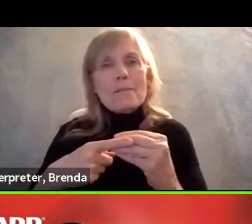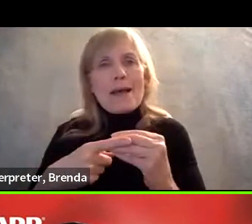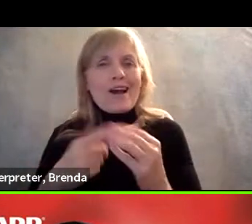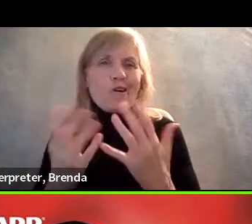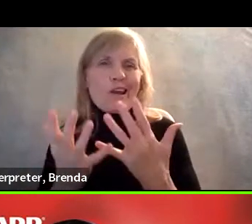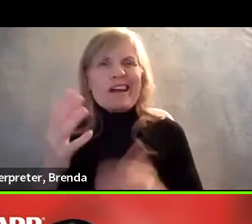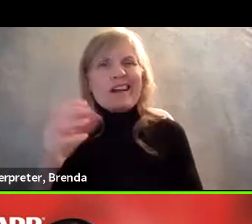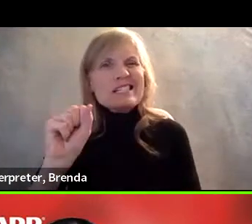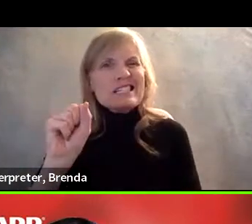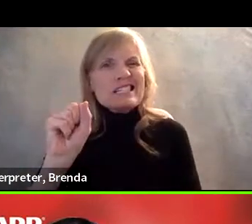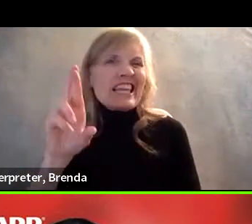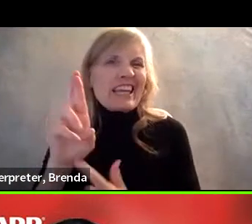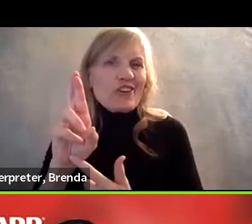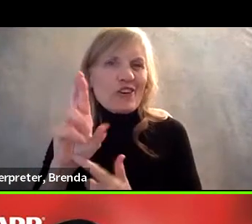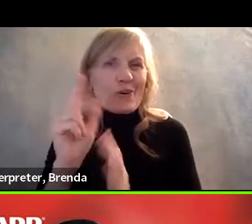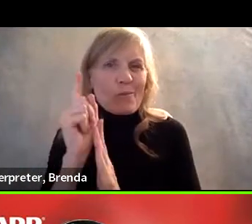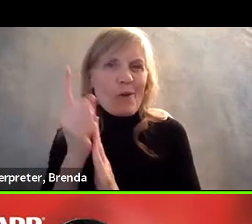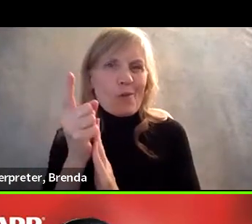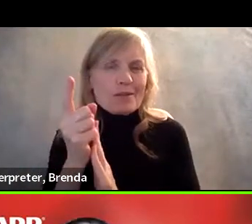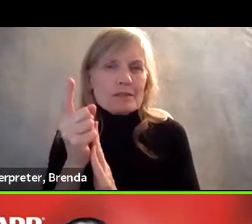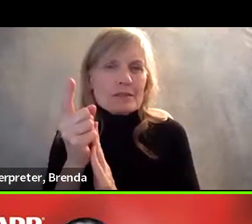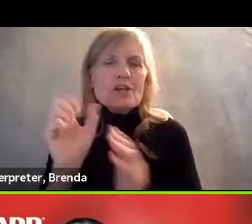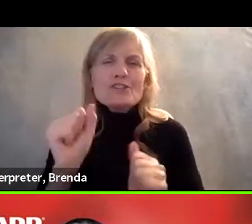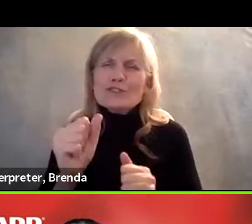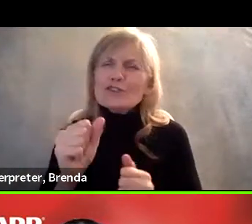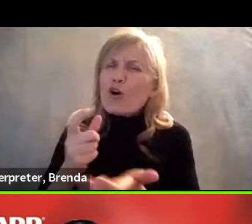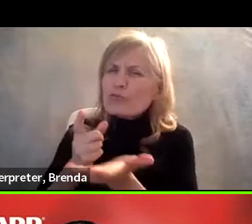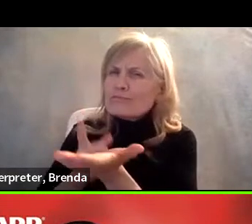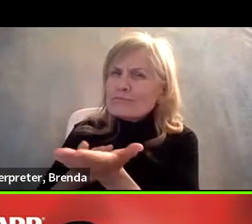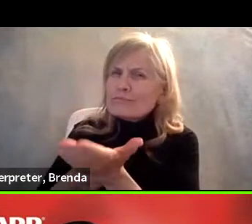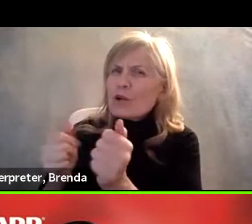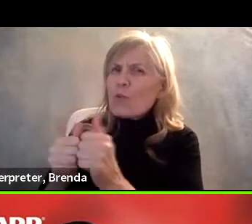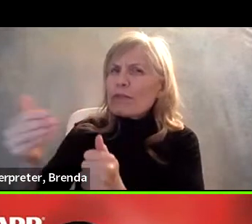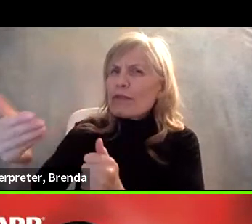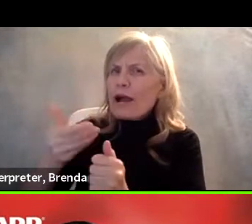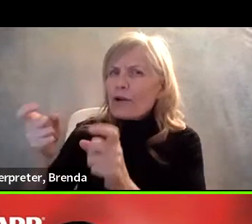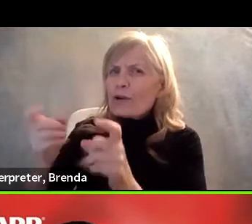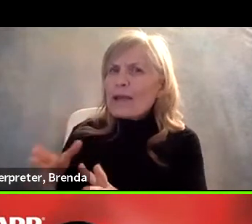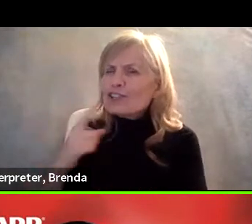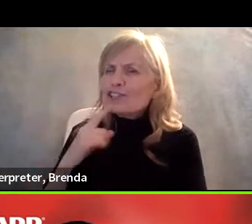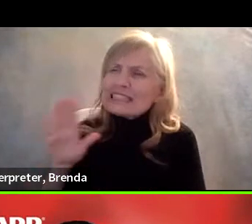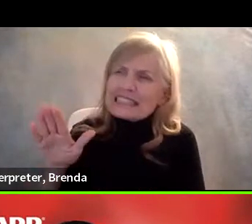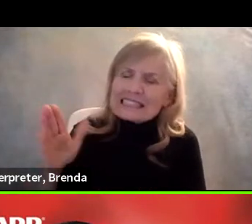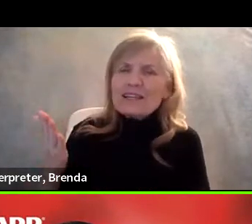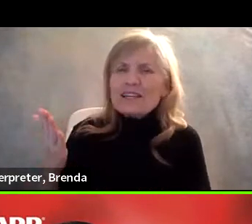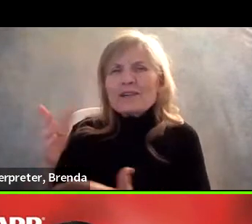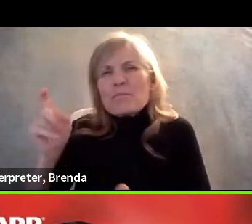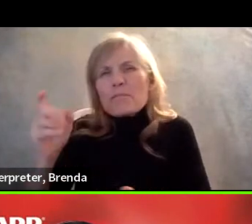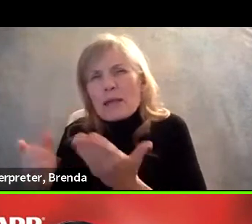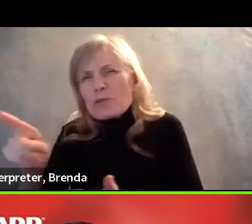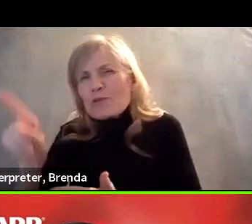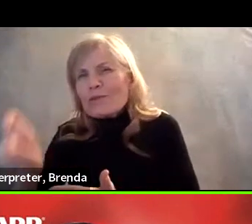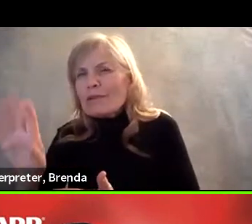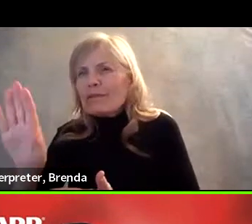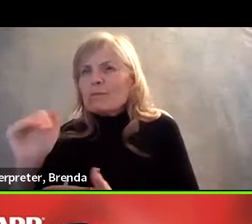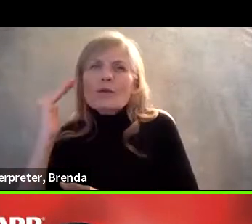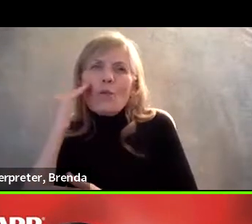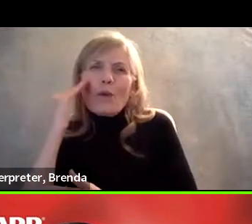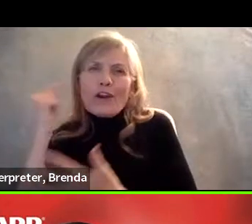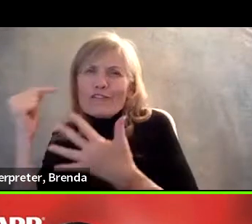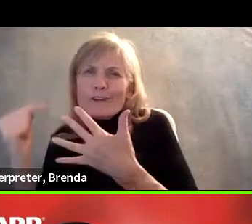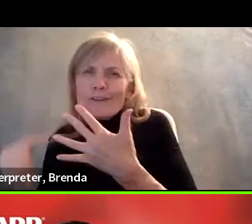it's, you know, maybe their bias is unconscious. So just having them be aware of that when they're about to, um, you know, hire into a position on their team,